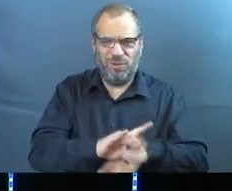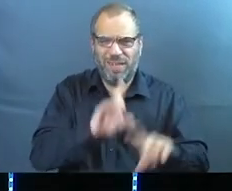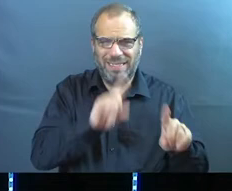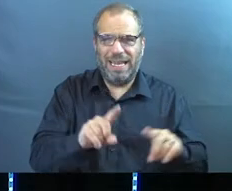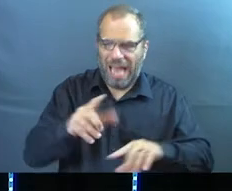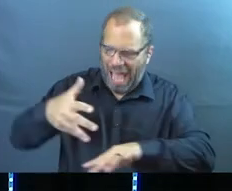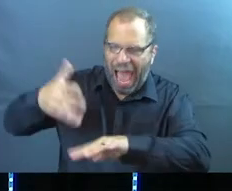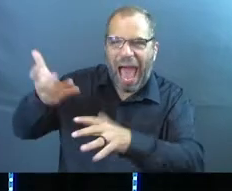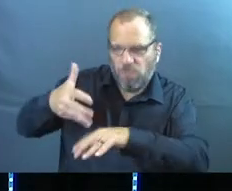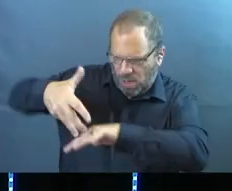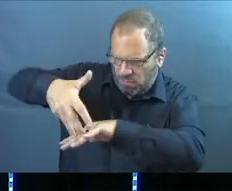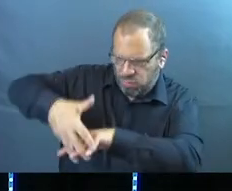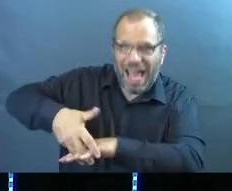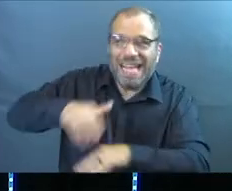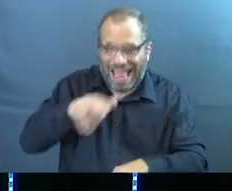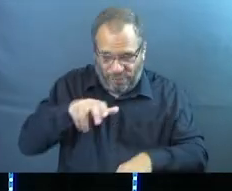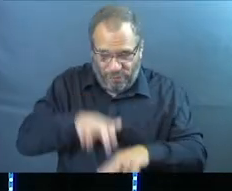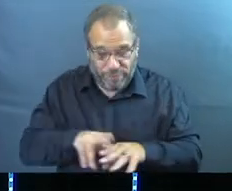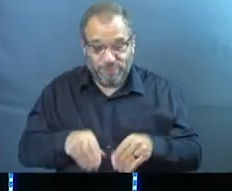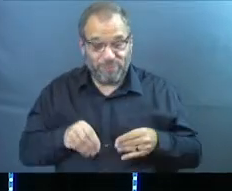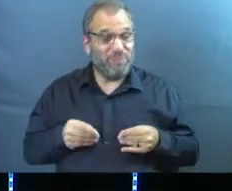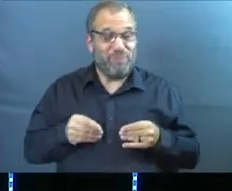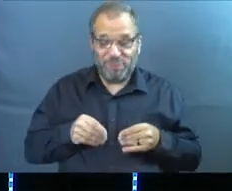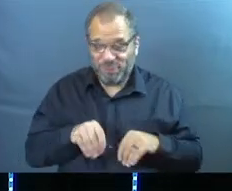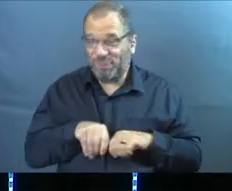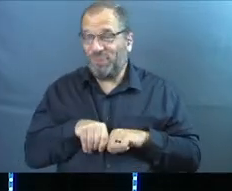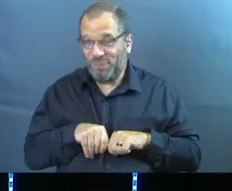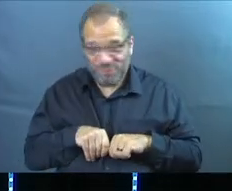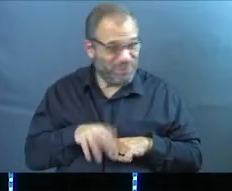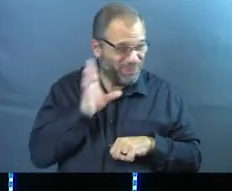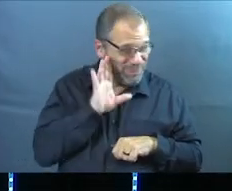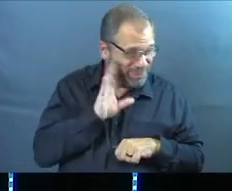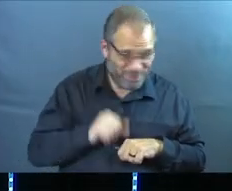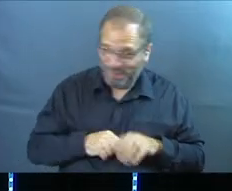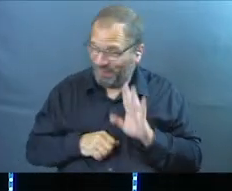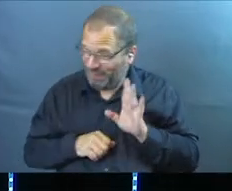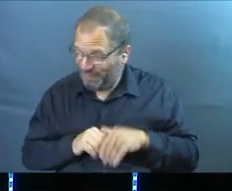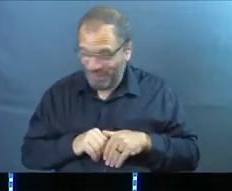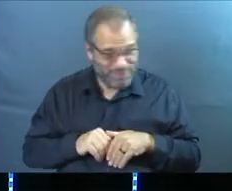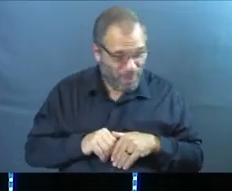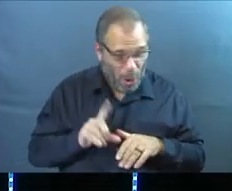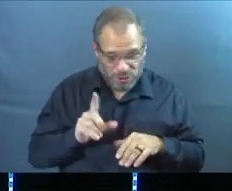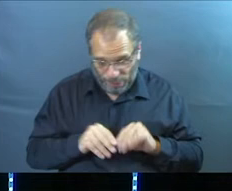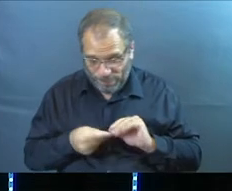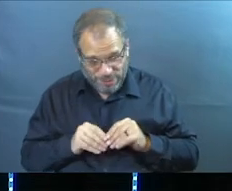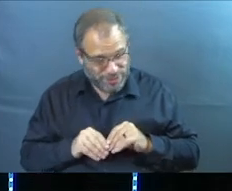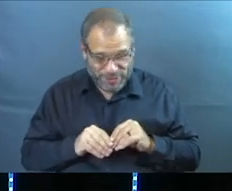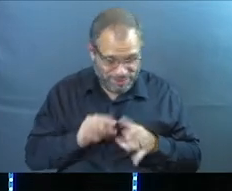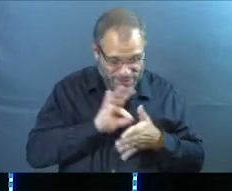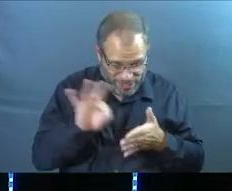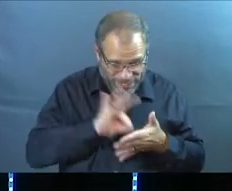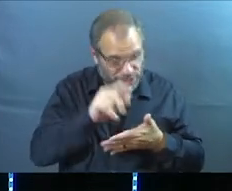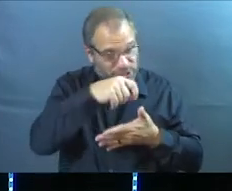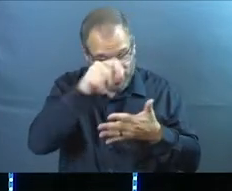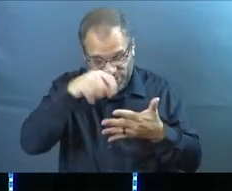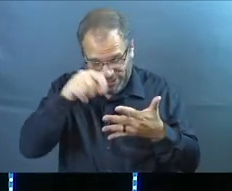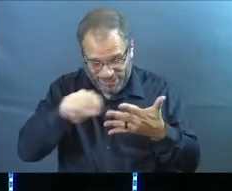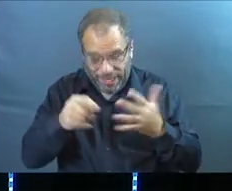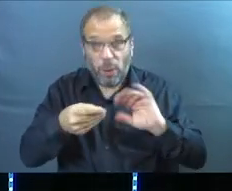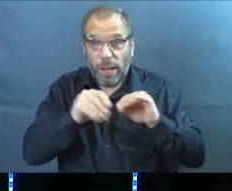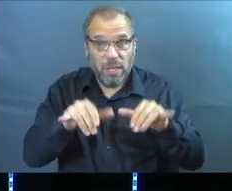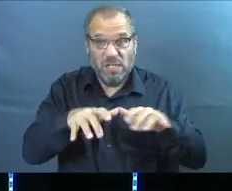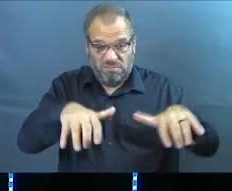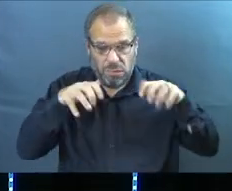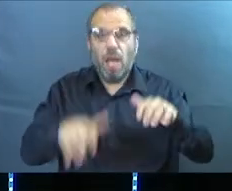It's not about you warming a seat on a Sunday morning. It's really not. It's not about attendance numbers. It's not about church size.